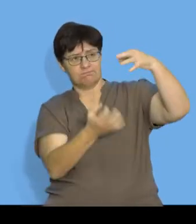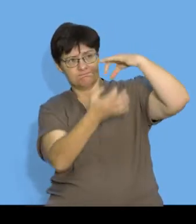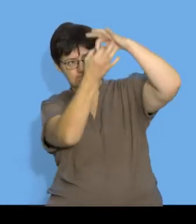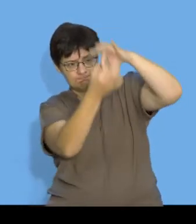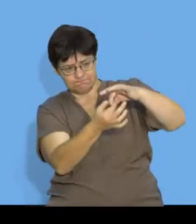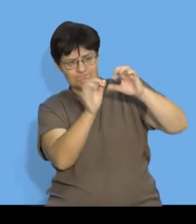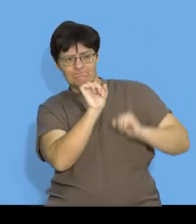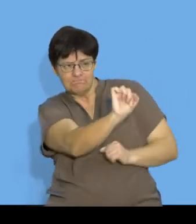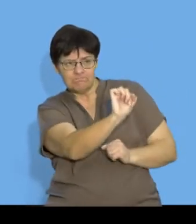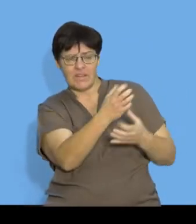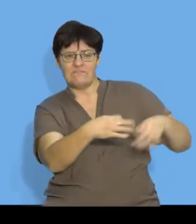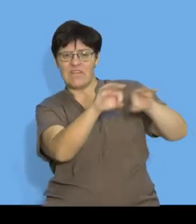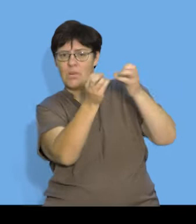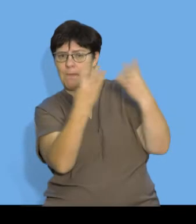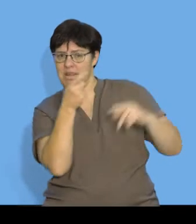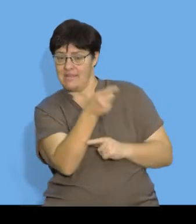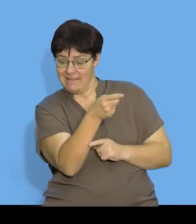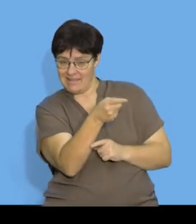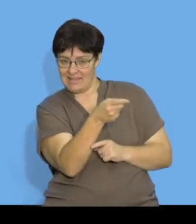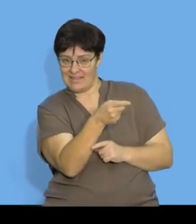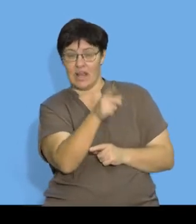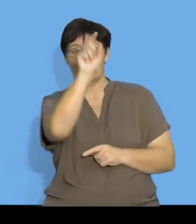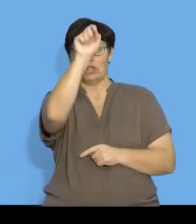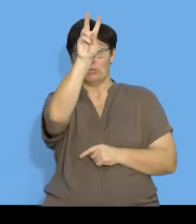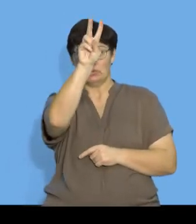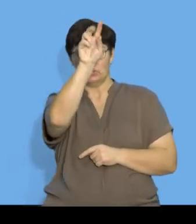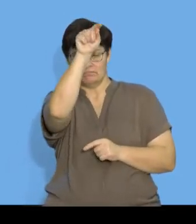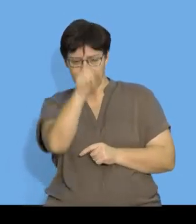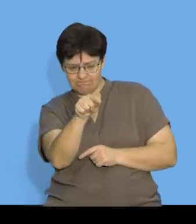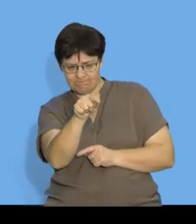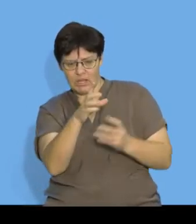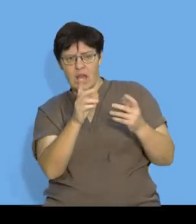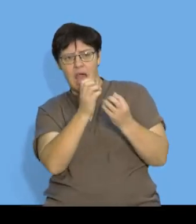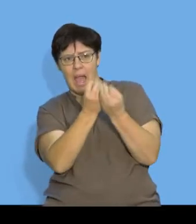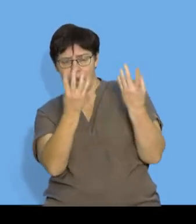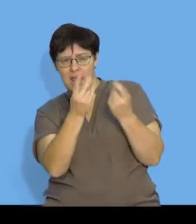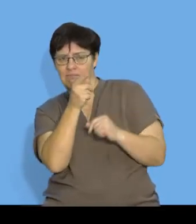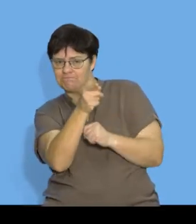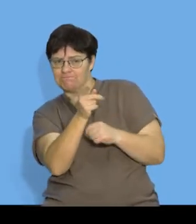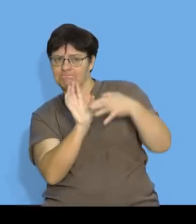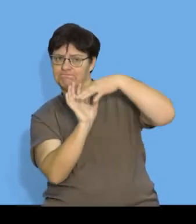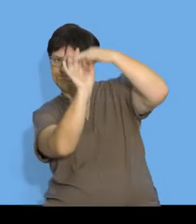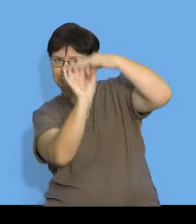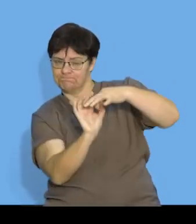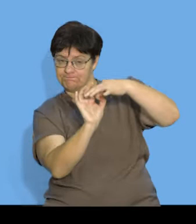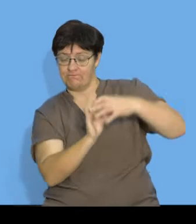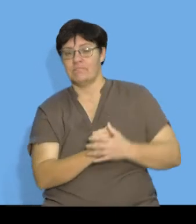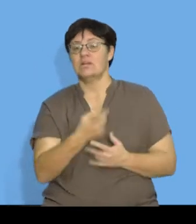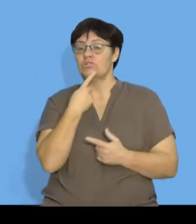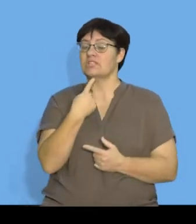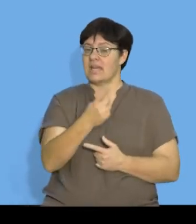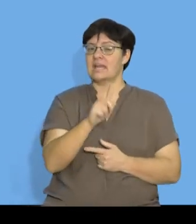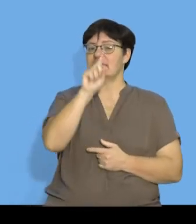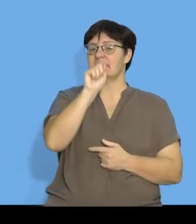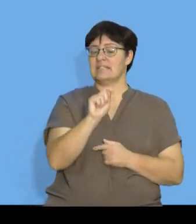the terms. This is not the term number. This is the actual value of this term. So if I